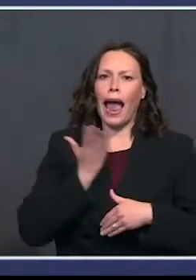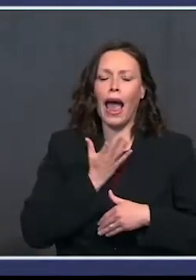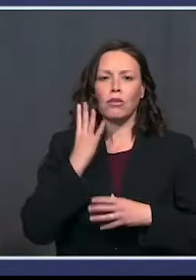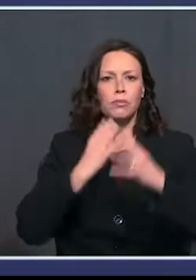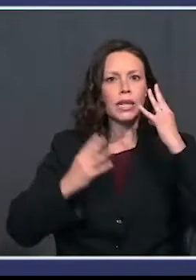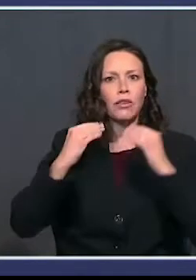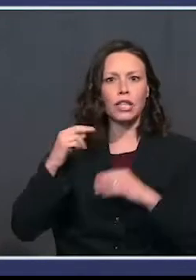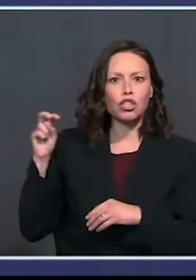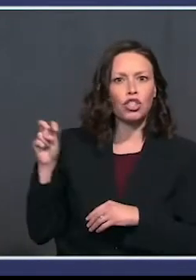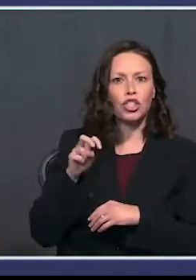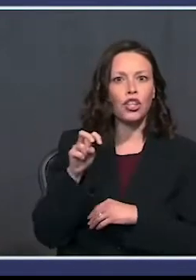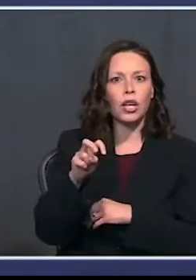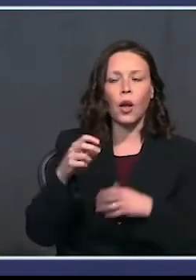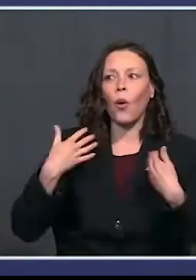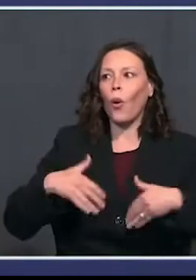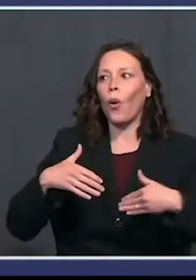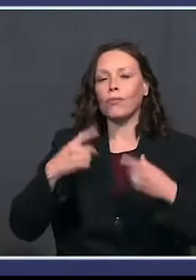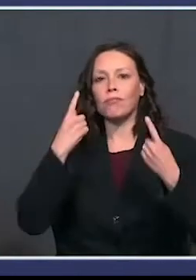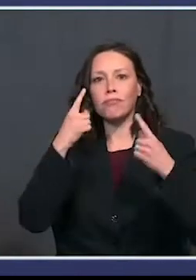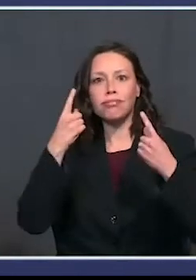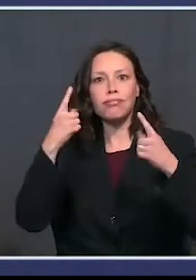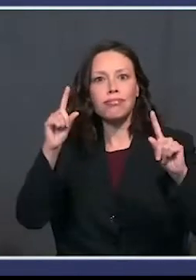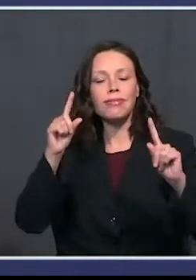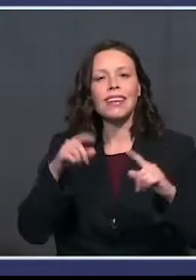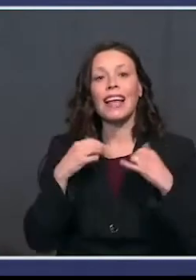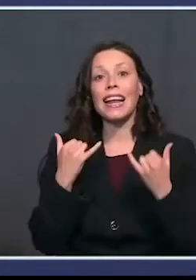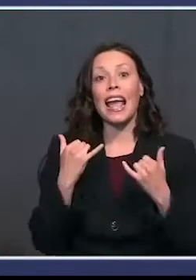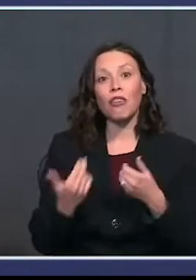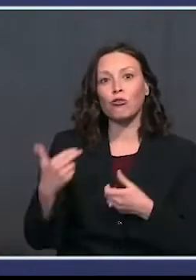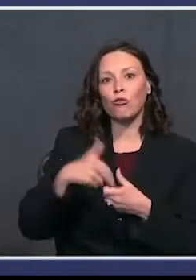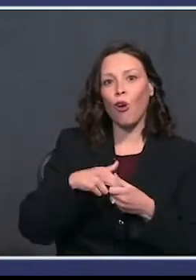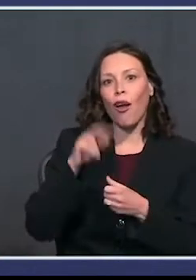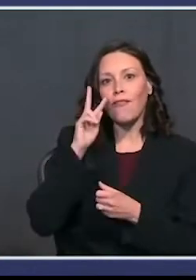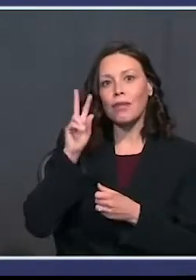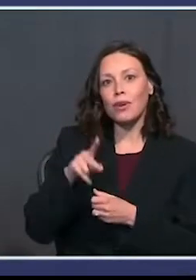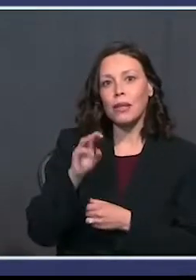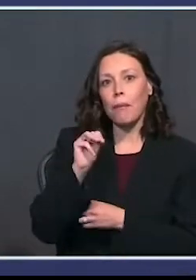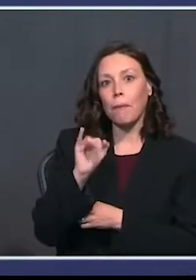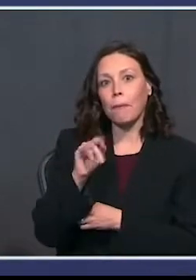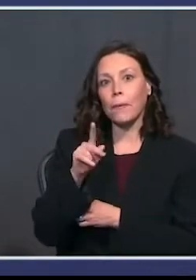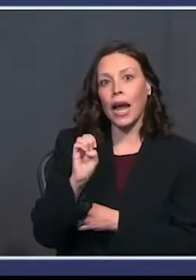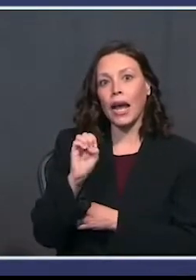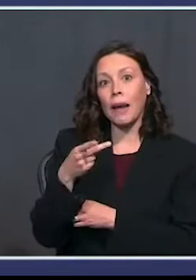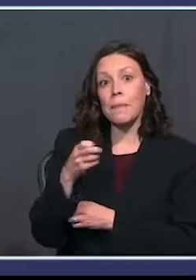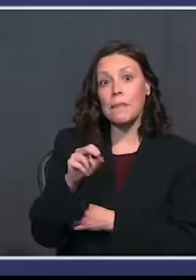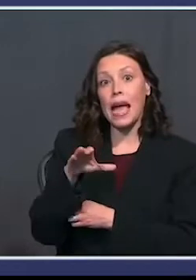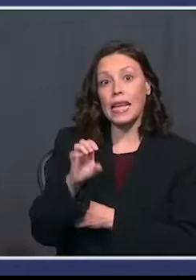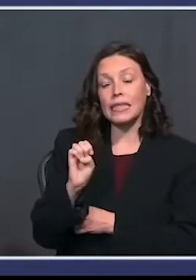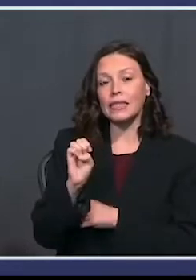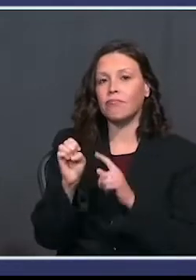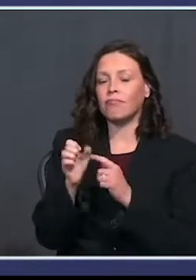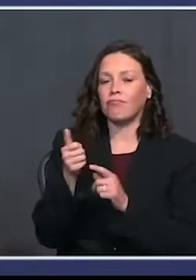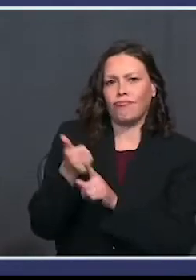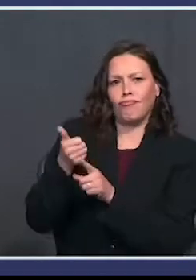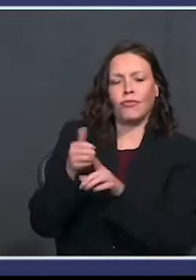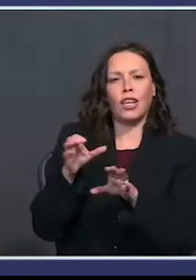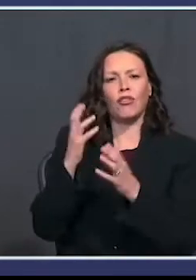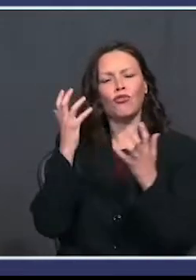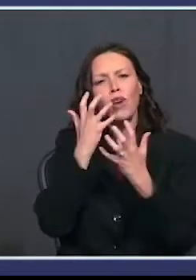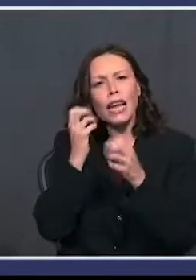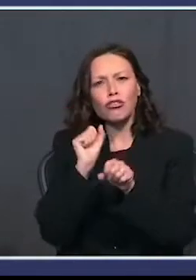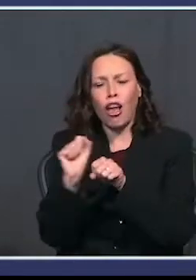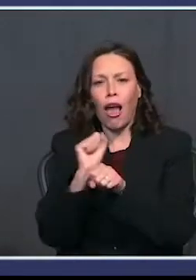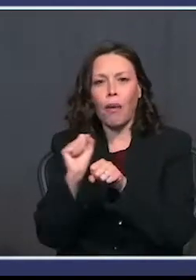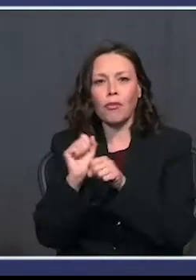incredible success. We're grateful to be joined by Vice President Mike Pence, who has done an absolutely incredible job